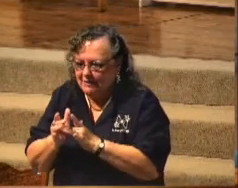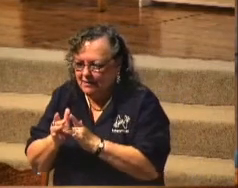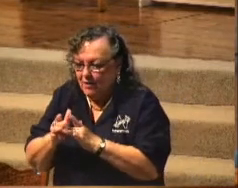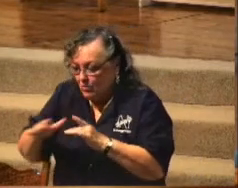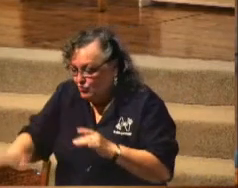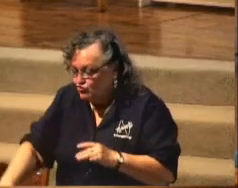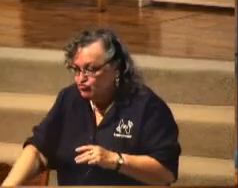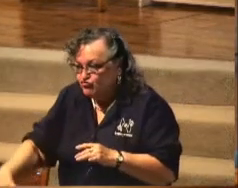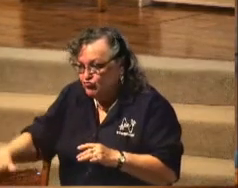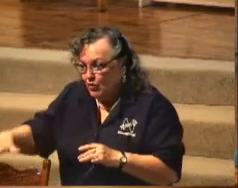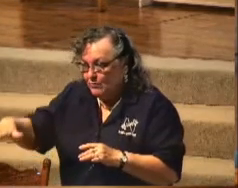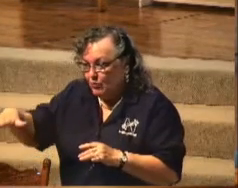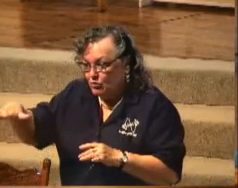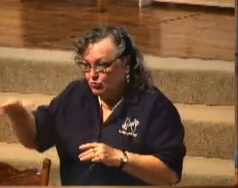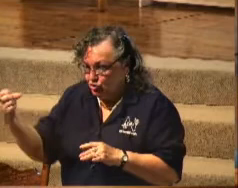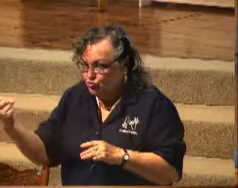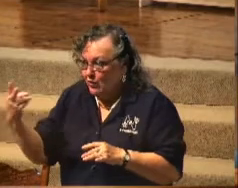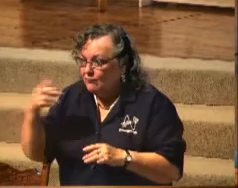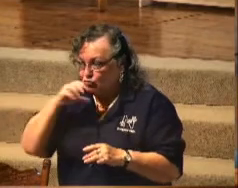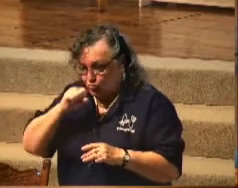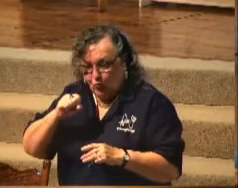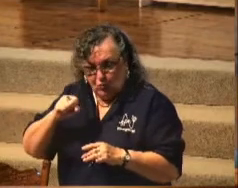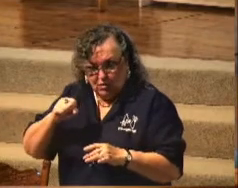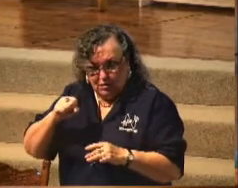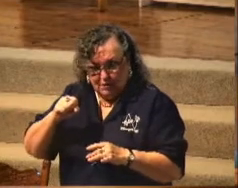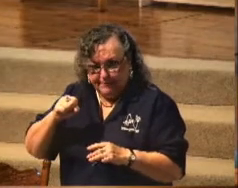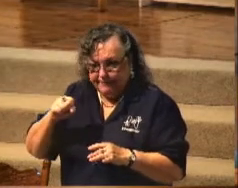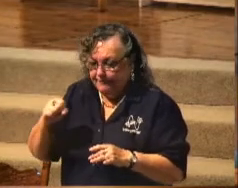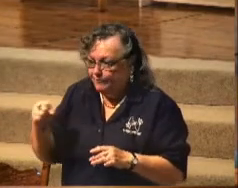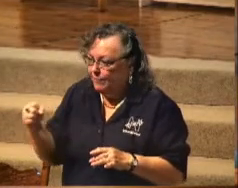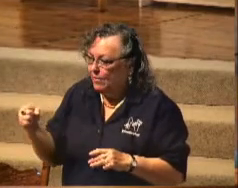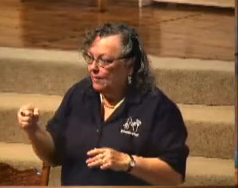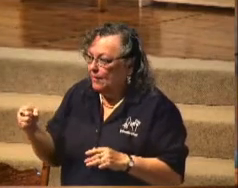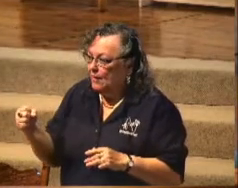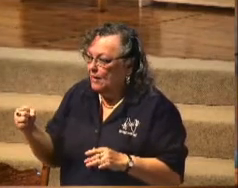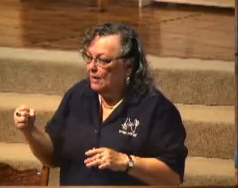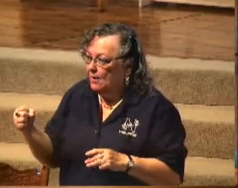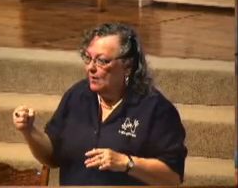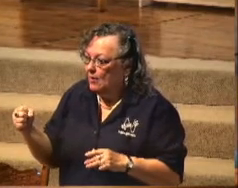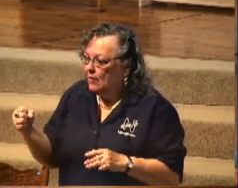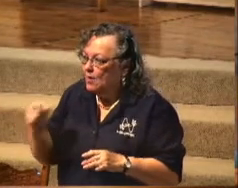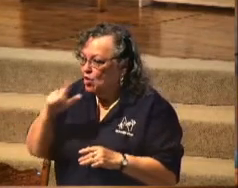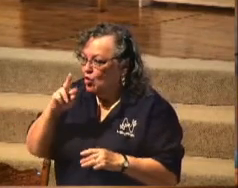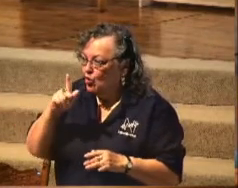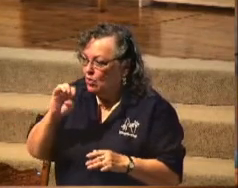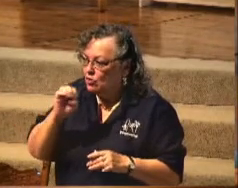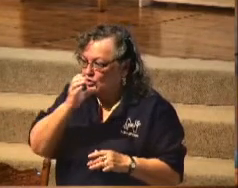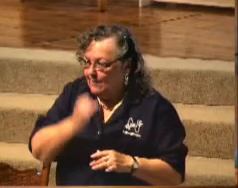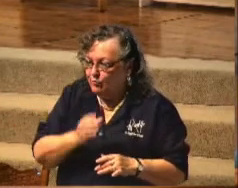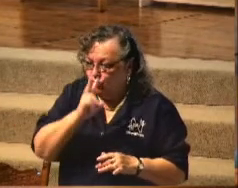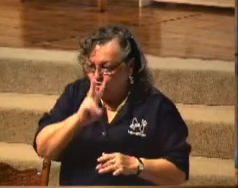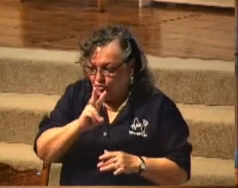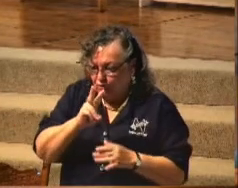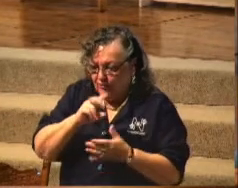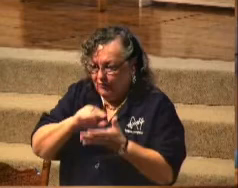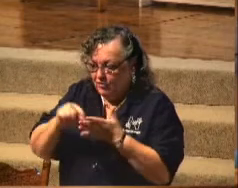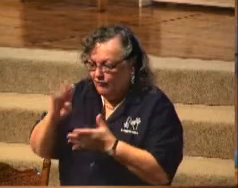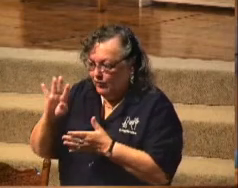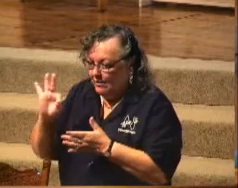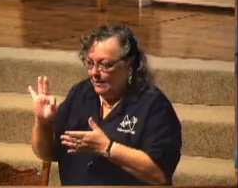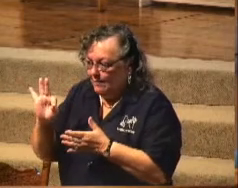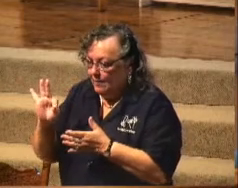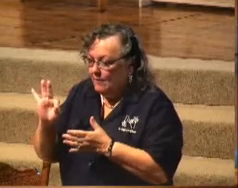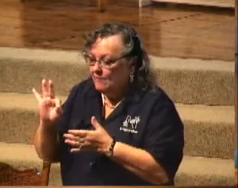boy, was 12 years of age? We find in Luke 2, 49, that whenever they went to